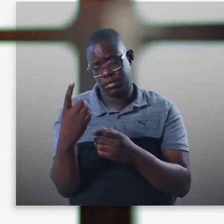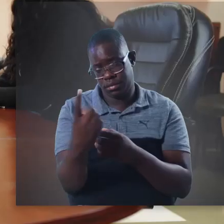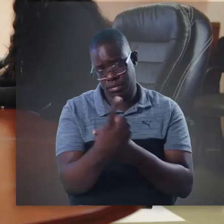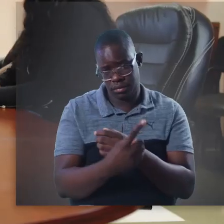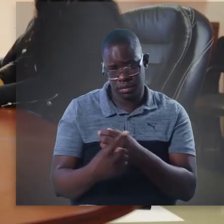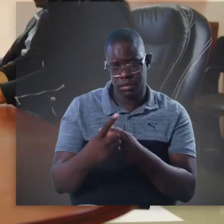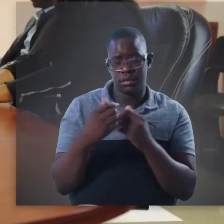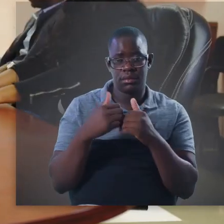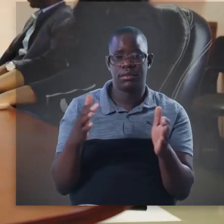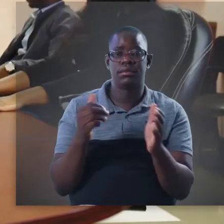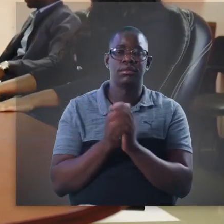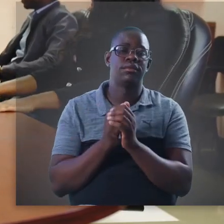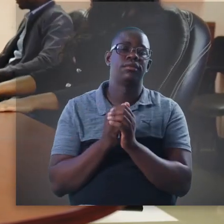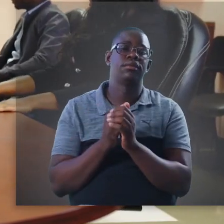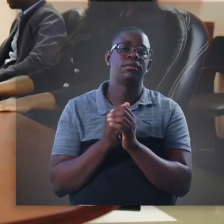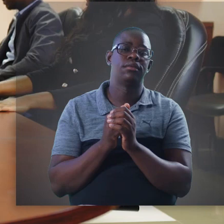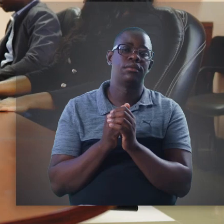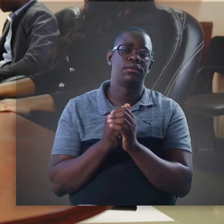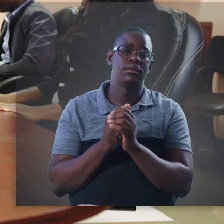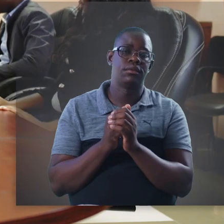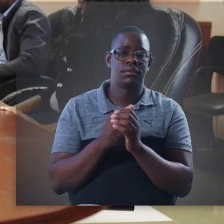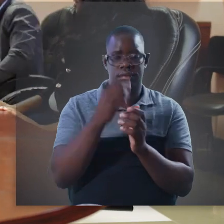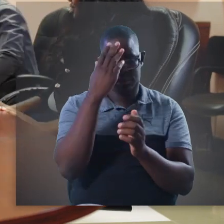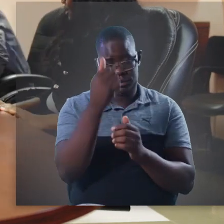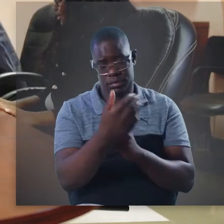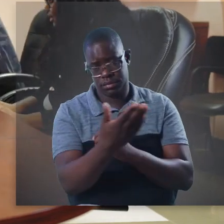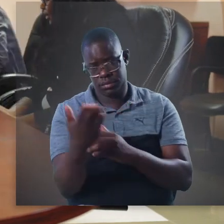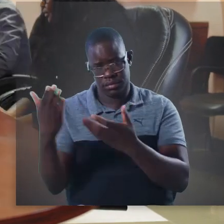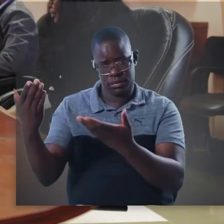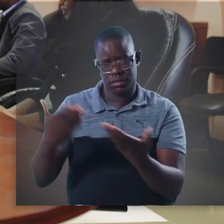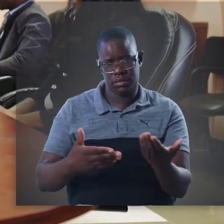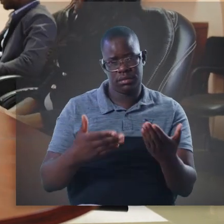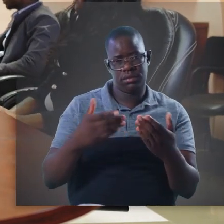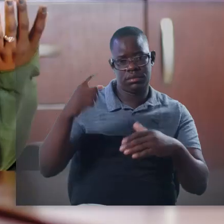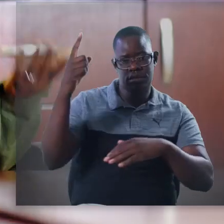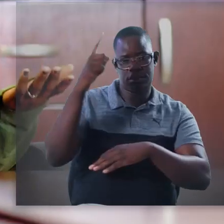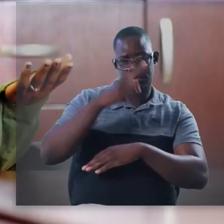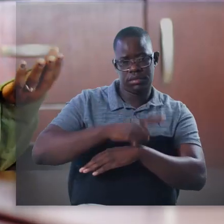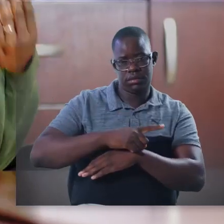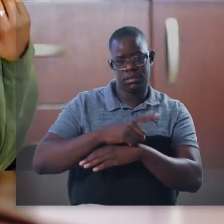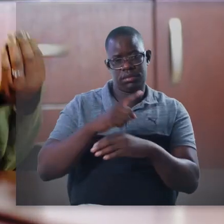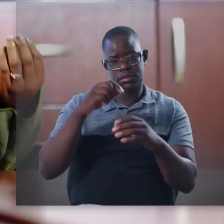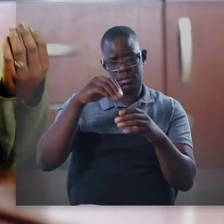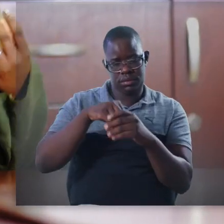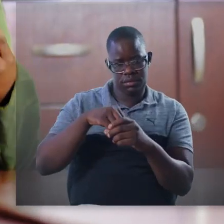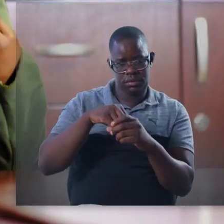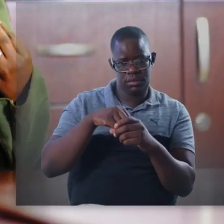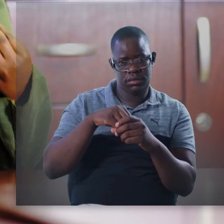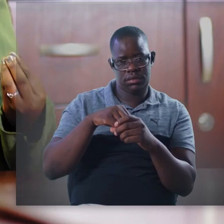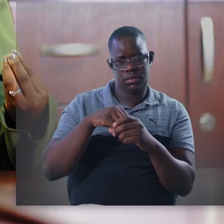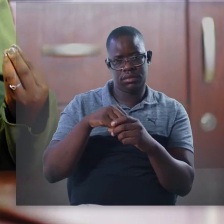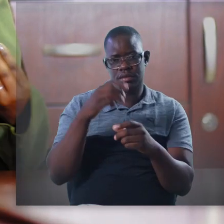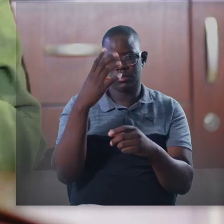Really? All right, So, everyone settled? Shall we begin? Okay. Great. Viewers, welcome to